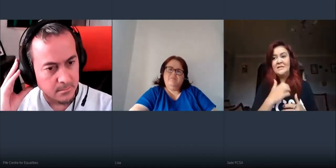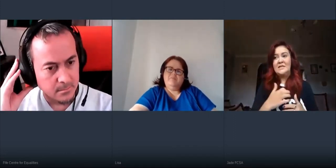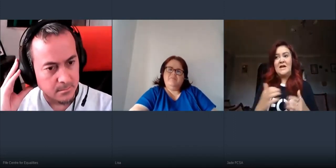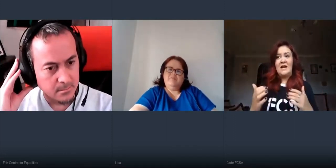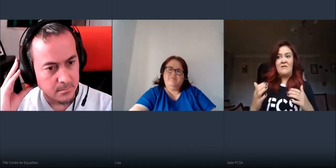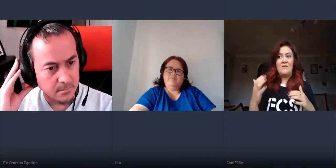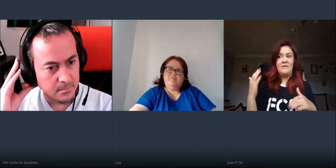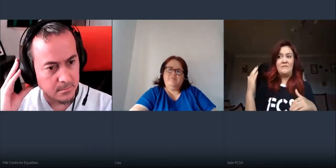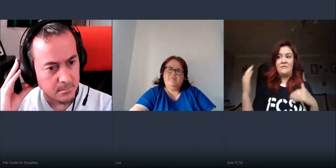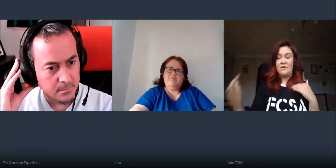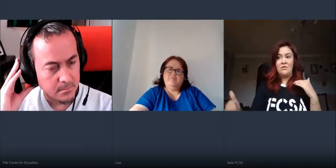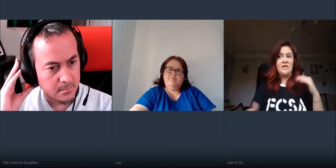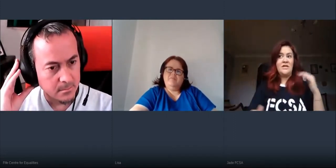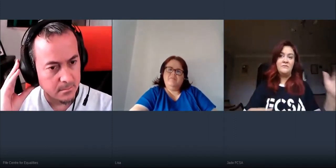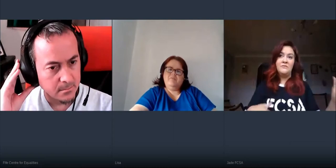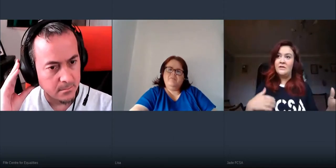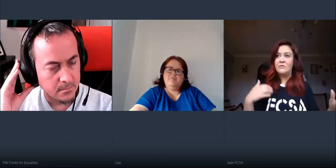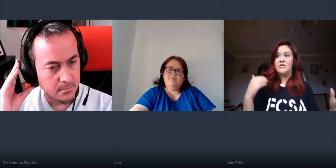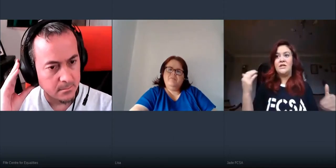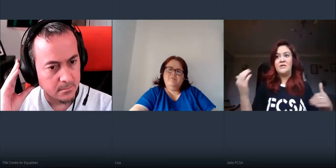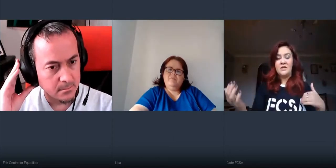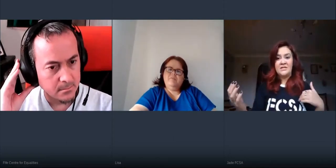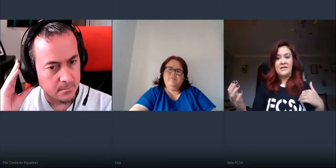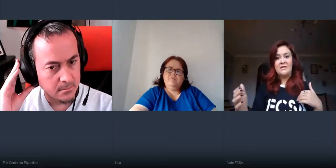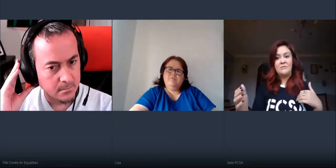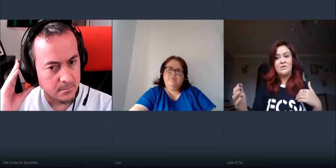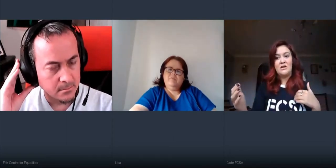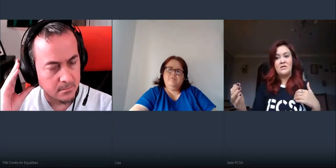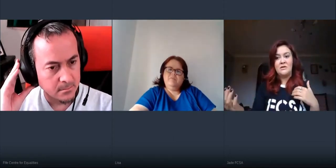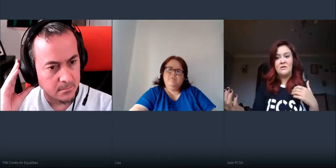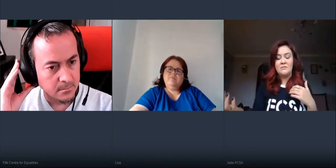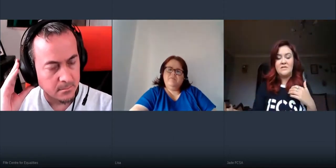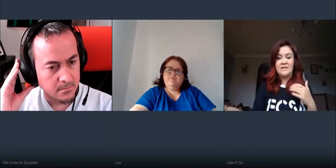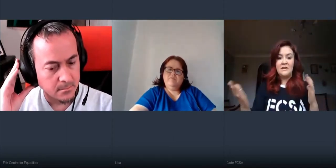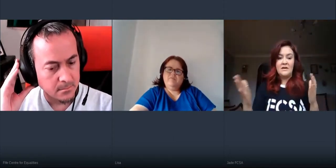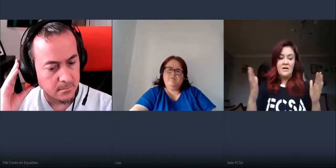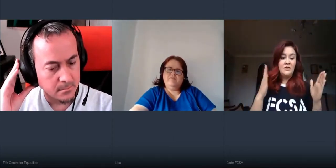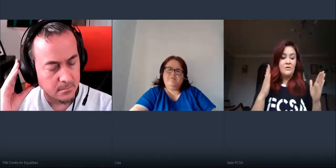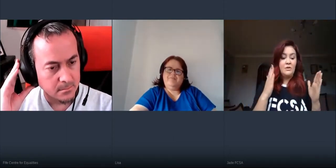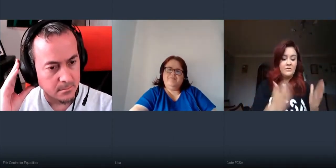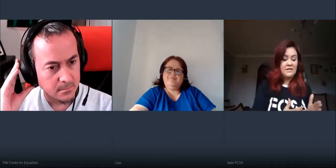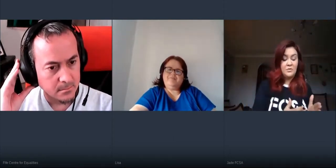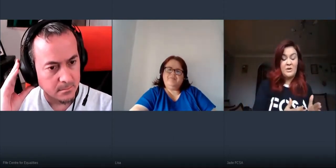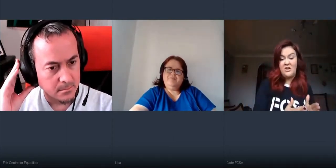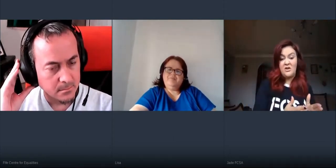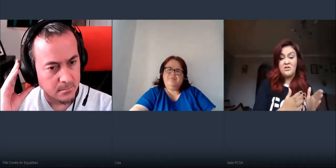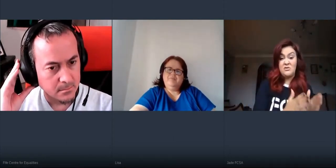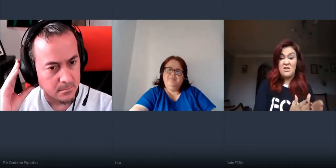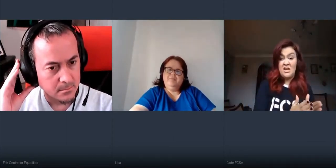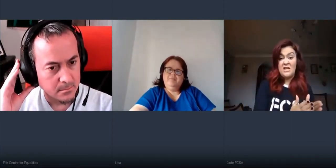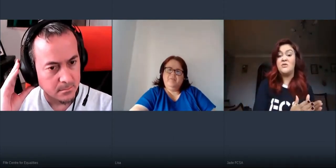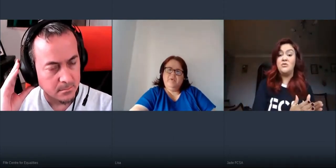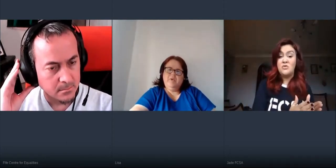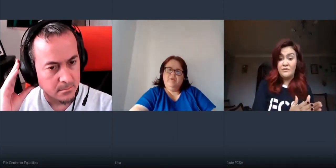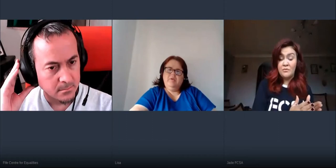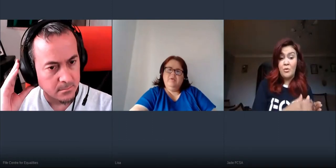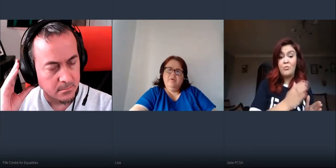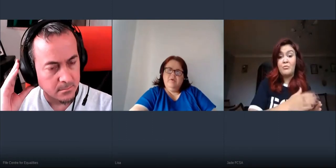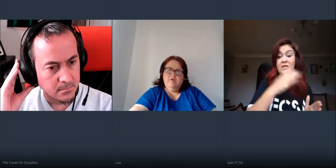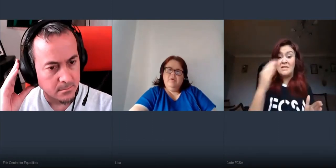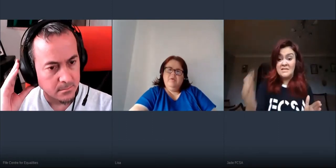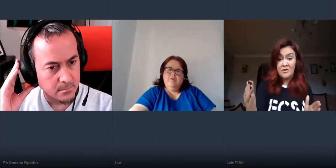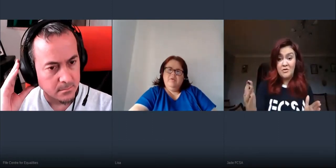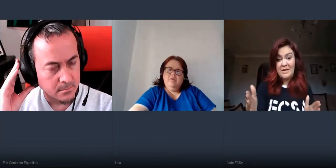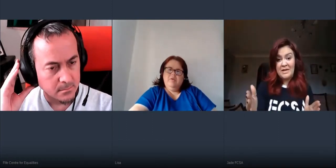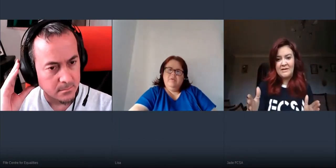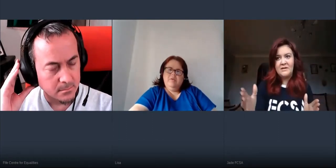have negotiated and renegotiated where the timetables are to see that you know this week you're going to do theory so you'll do it from home but